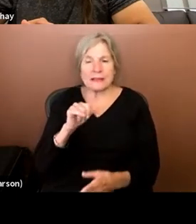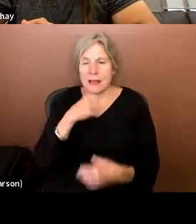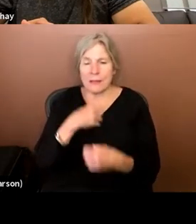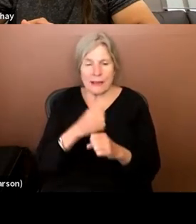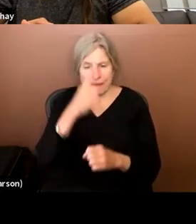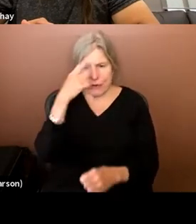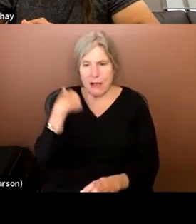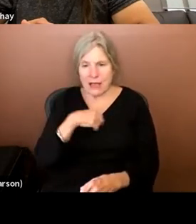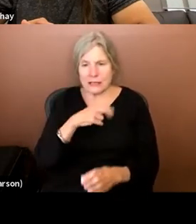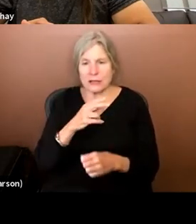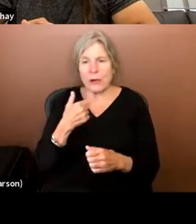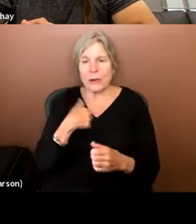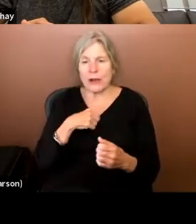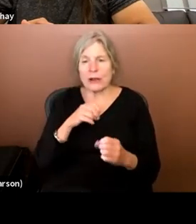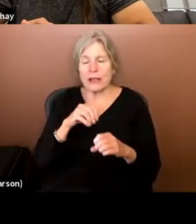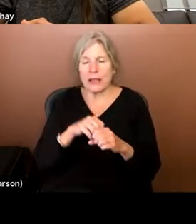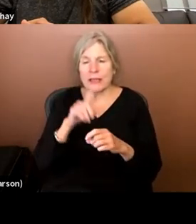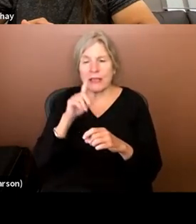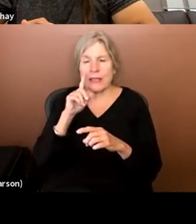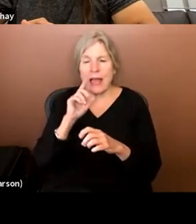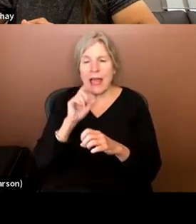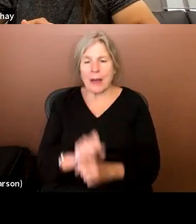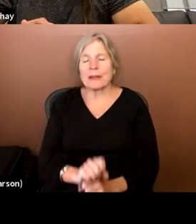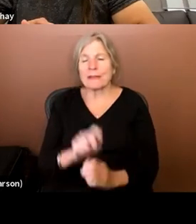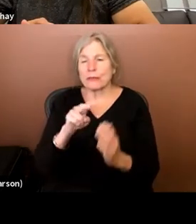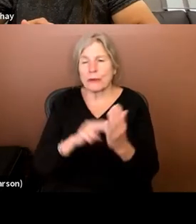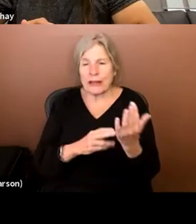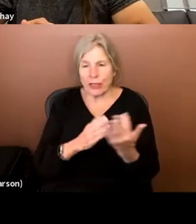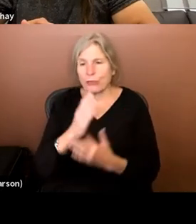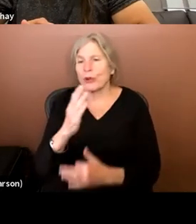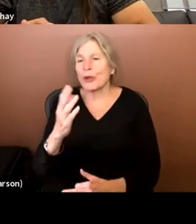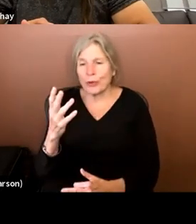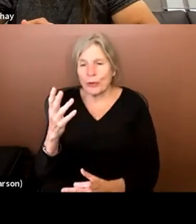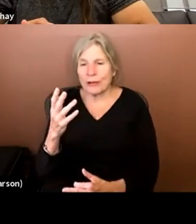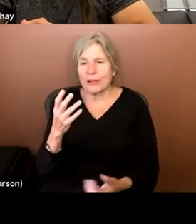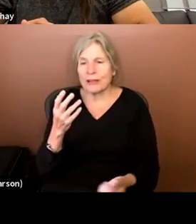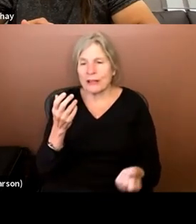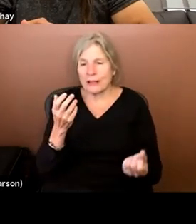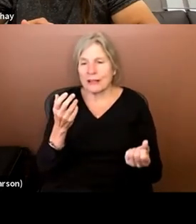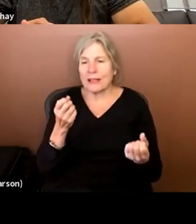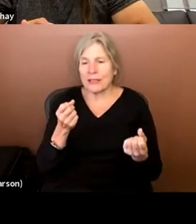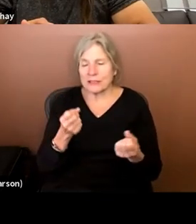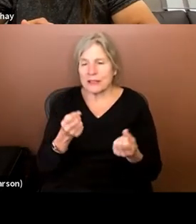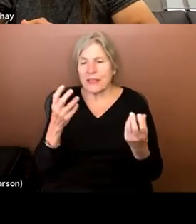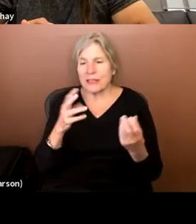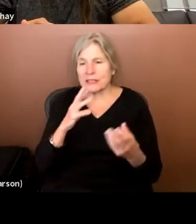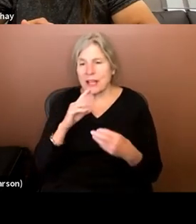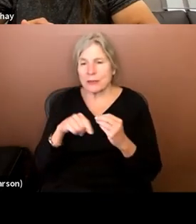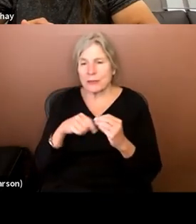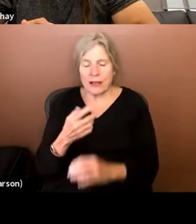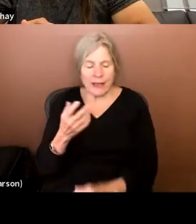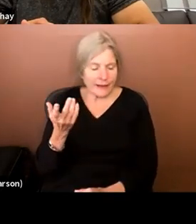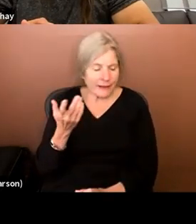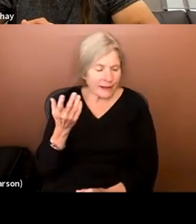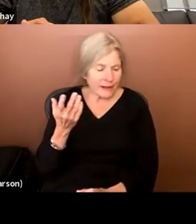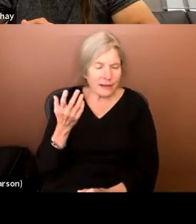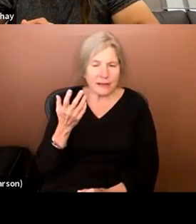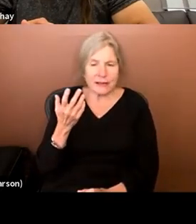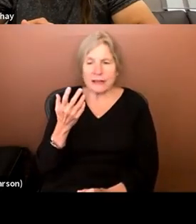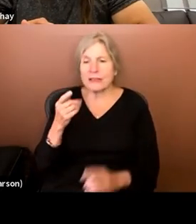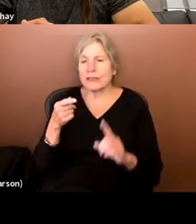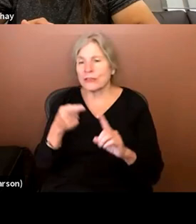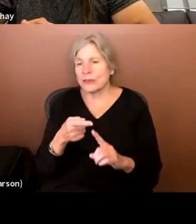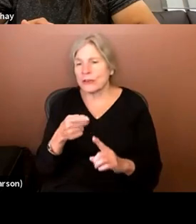the habit of reading through, right. It's a, we, I think there's a lot that's talked about around like, uh, certain,